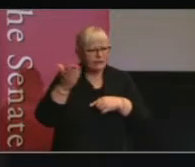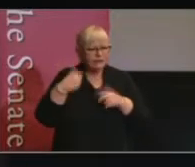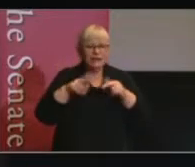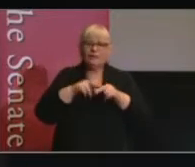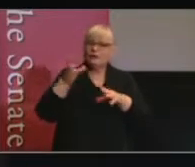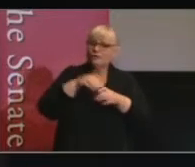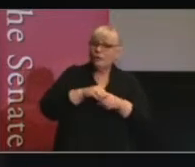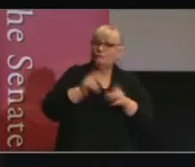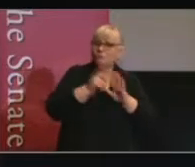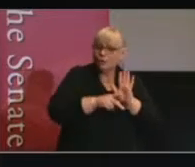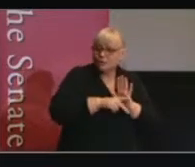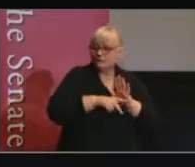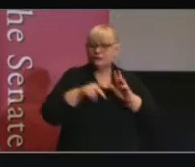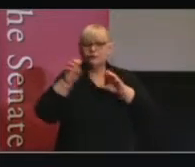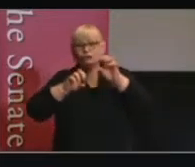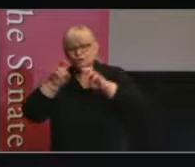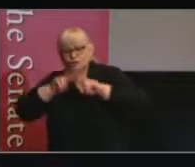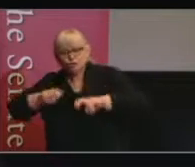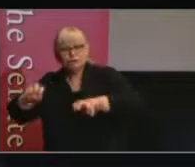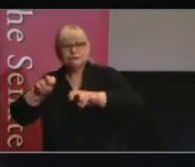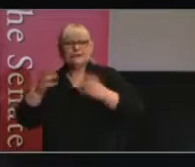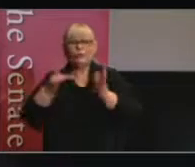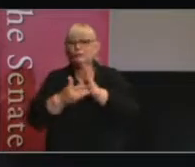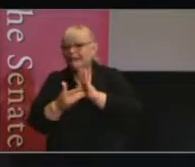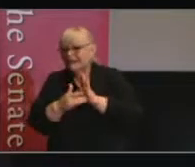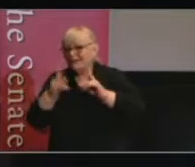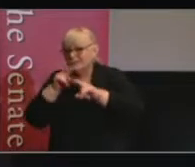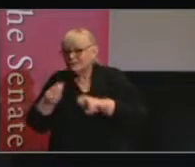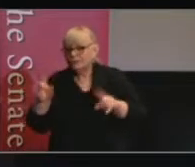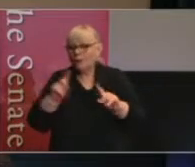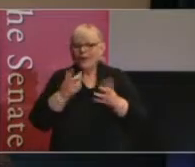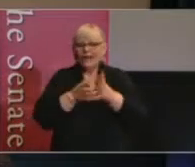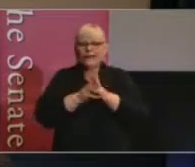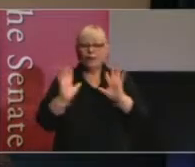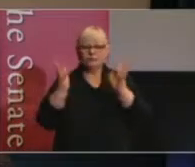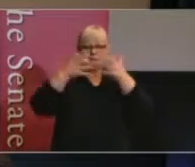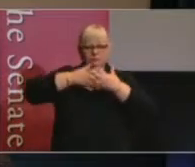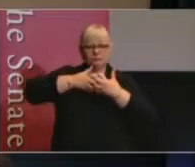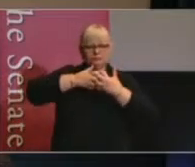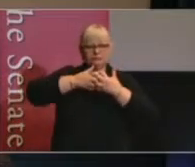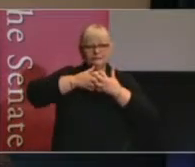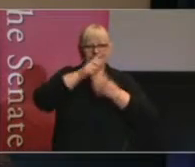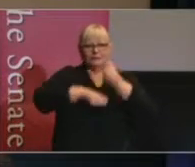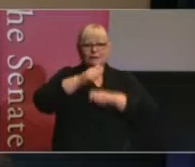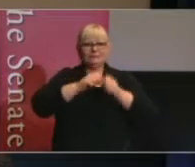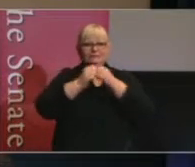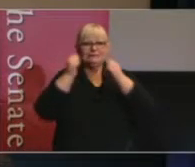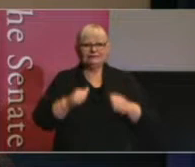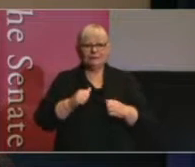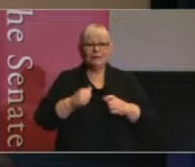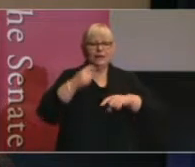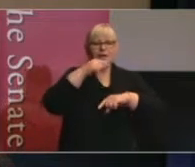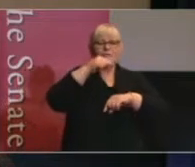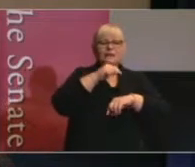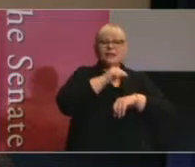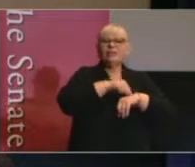policy scrutiny or technical scrutiny, and how they might fit together as a system as well as the timing of their committee